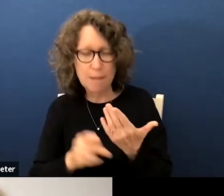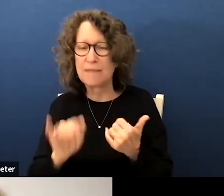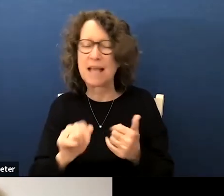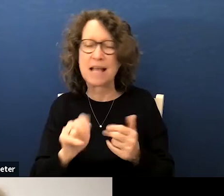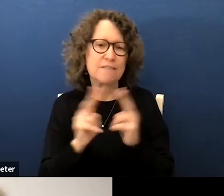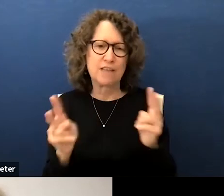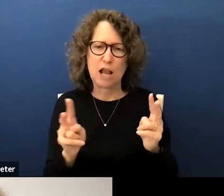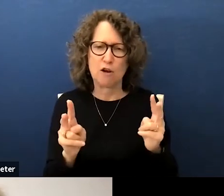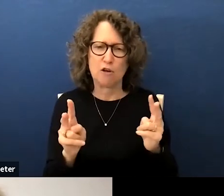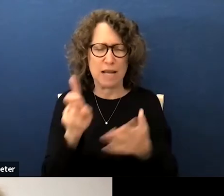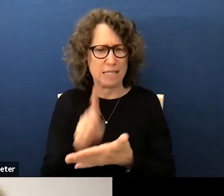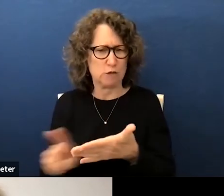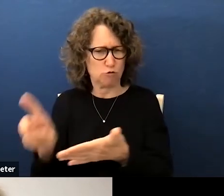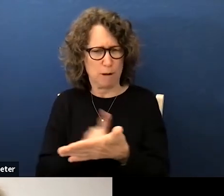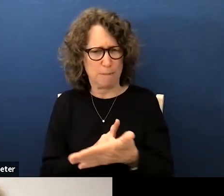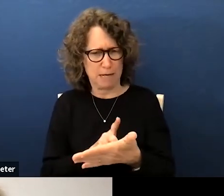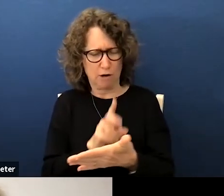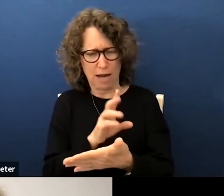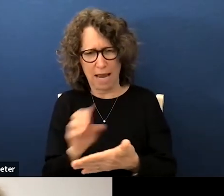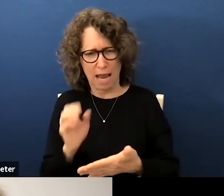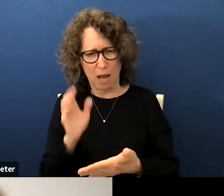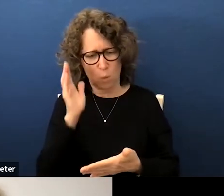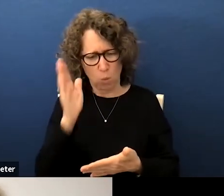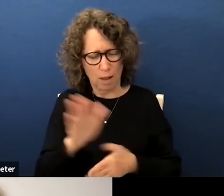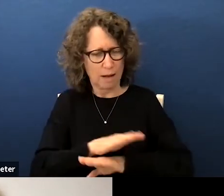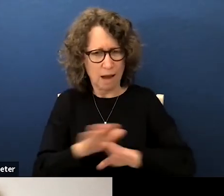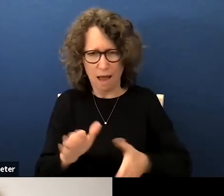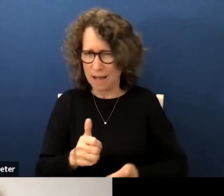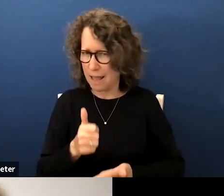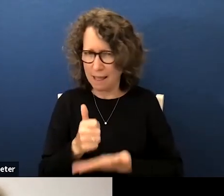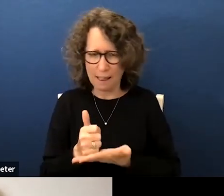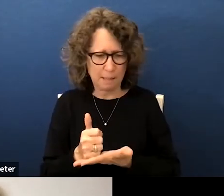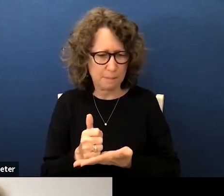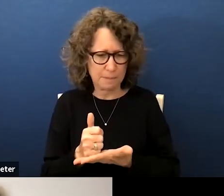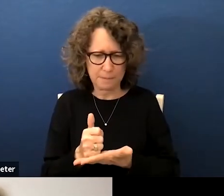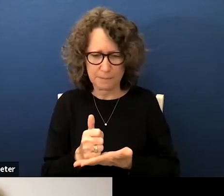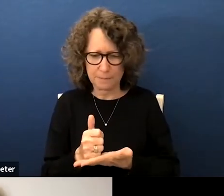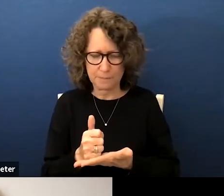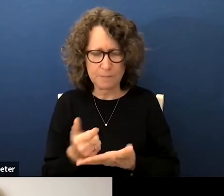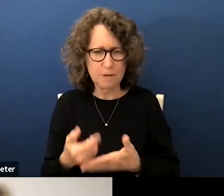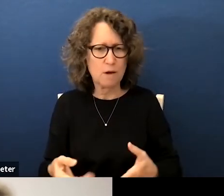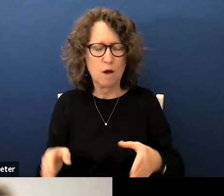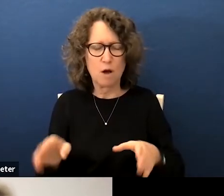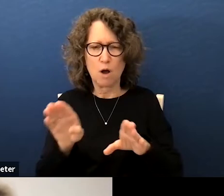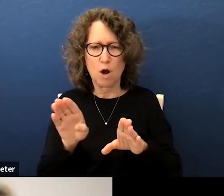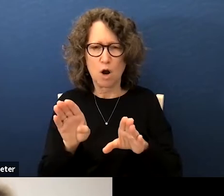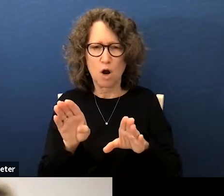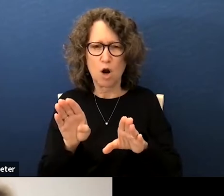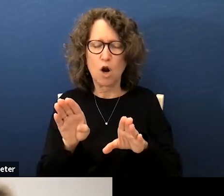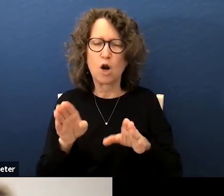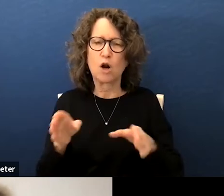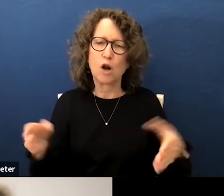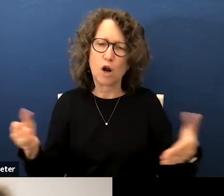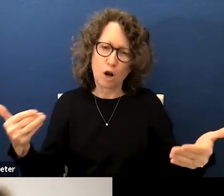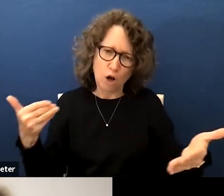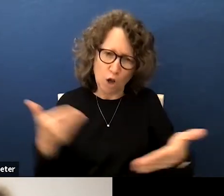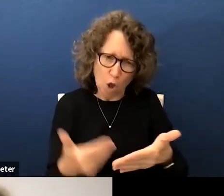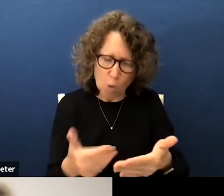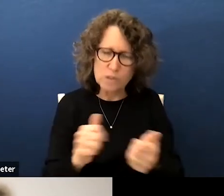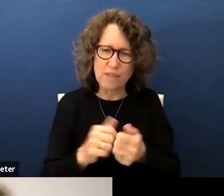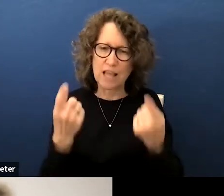very discriminatory and will not help uh close the achievement gap it'll make it worse